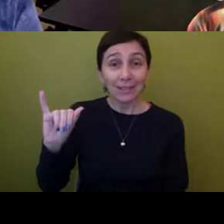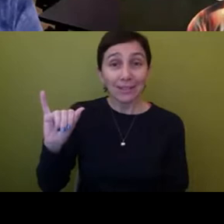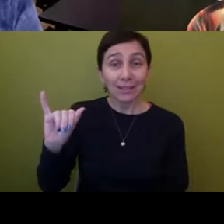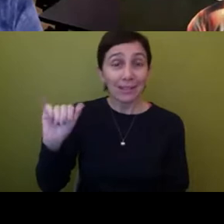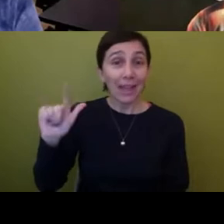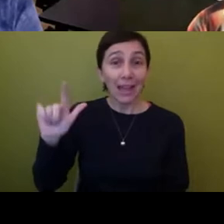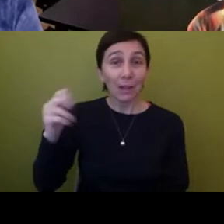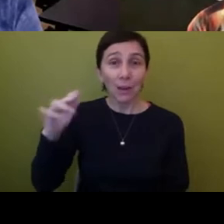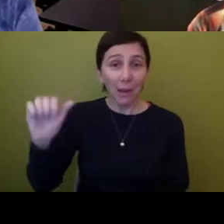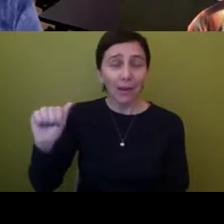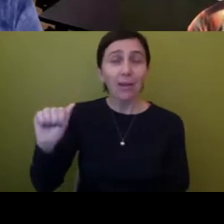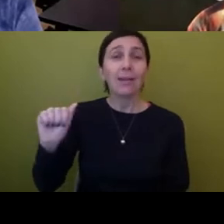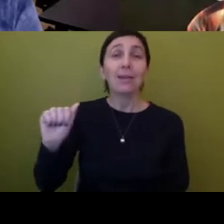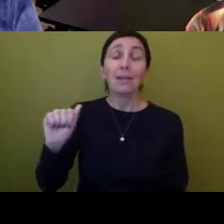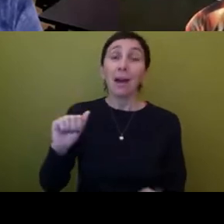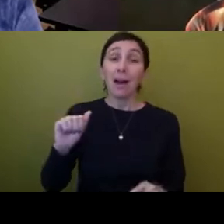conquered by the U.S.